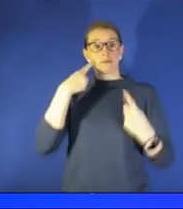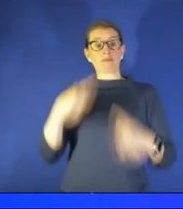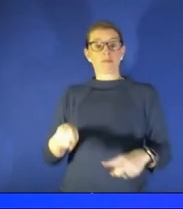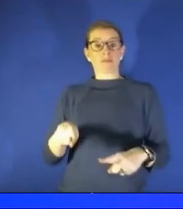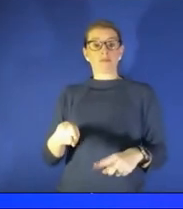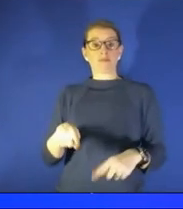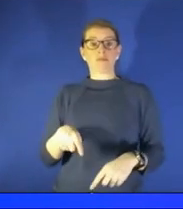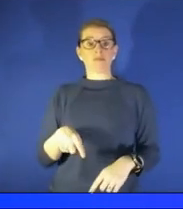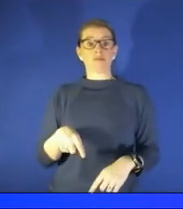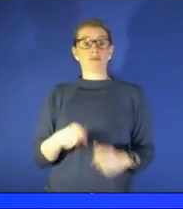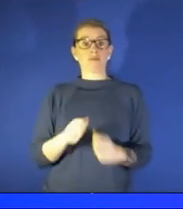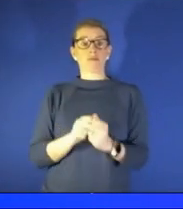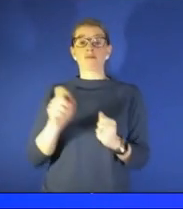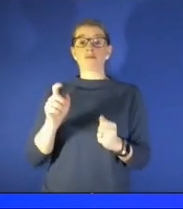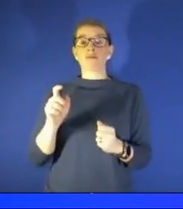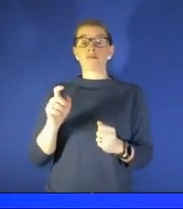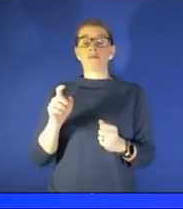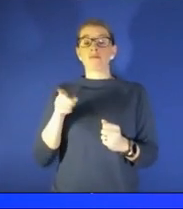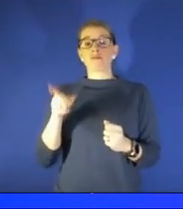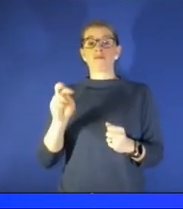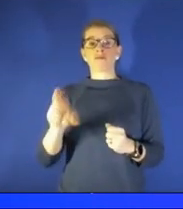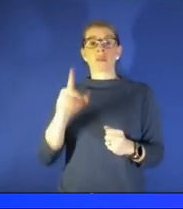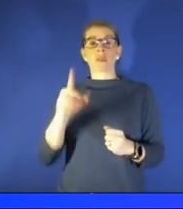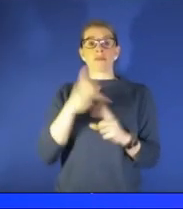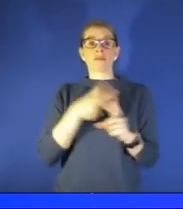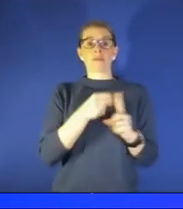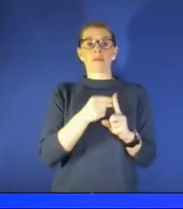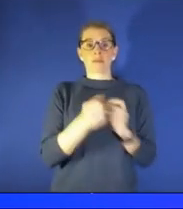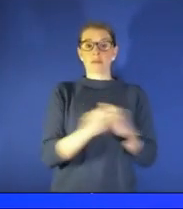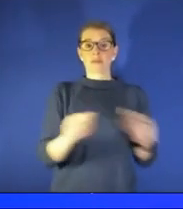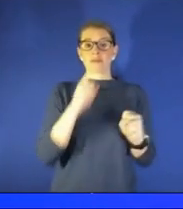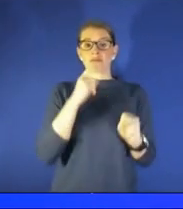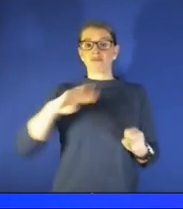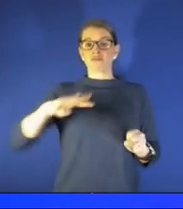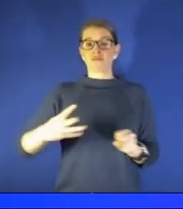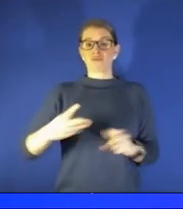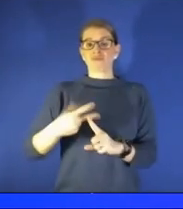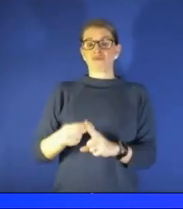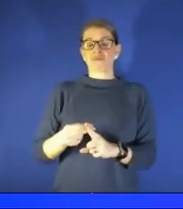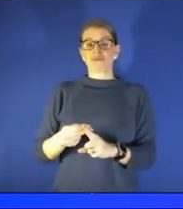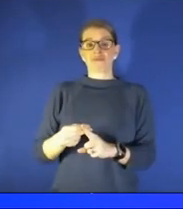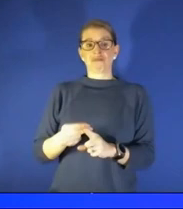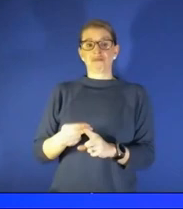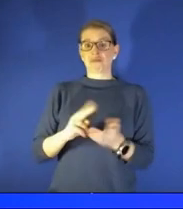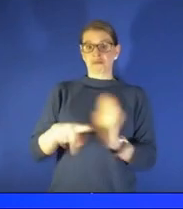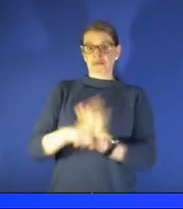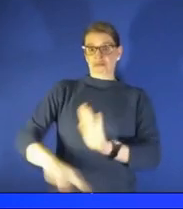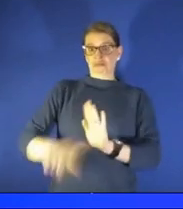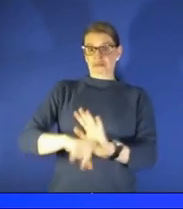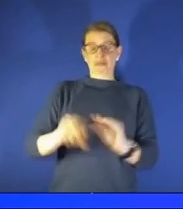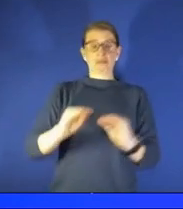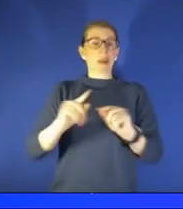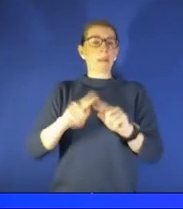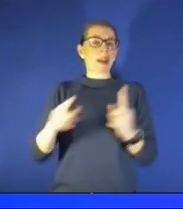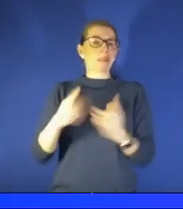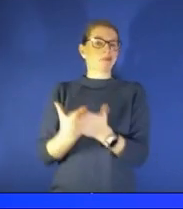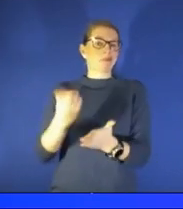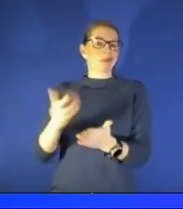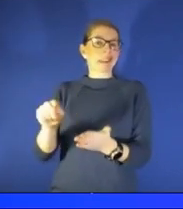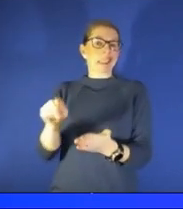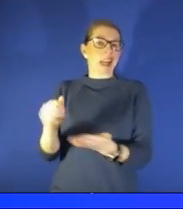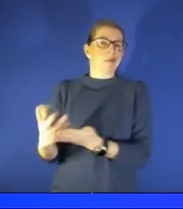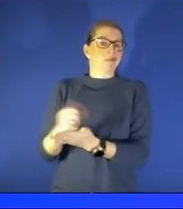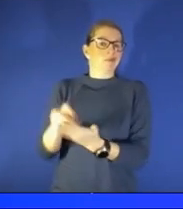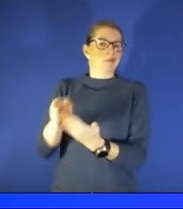the vaccine is very safe i think a fourth dose there's no downside to it but we really need to see the data we're not sure with